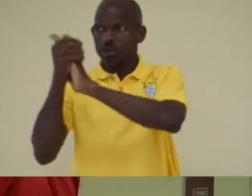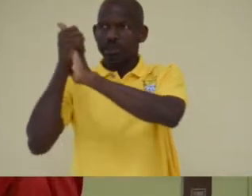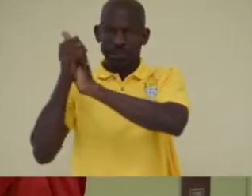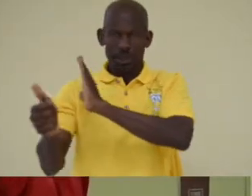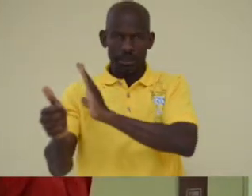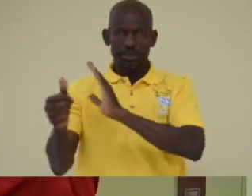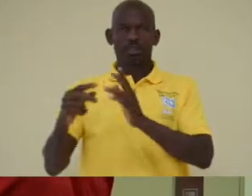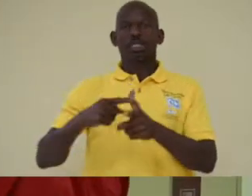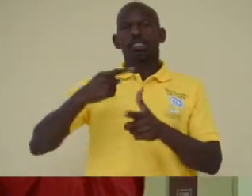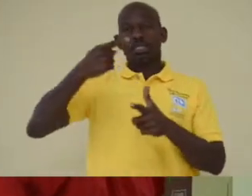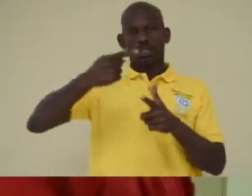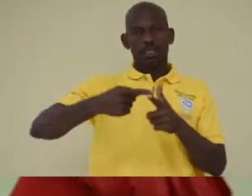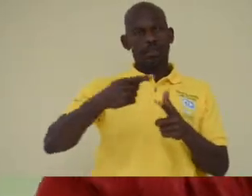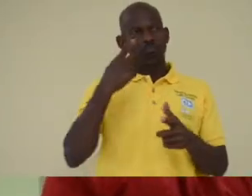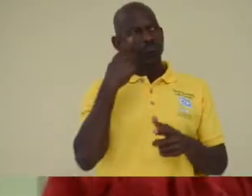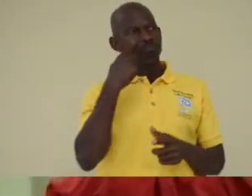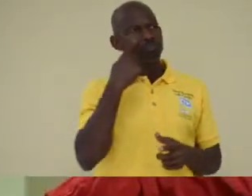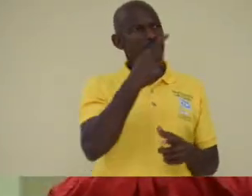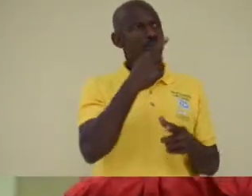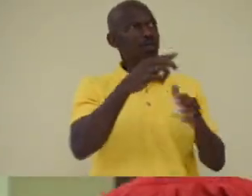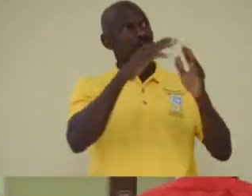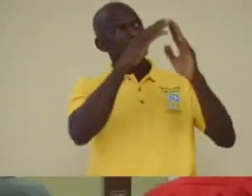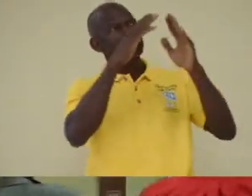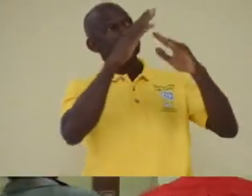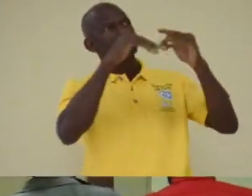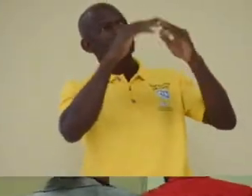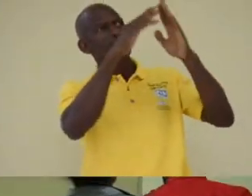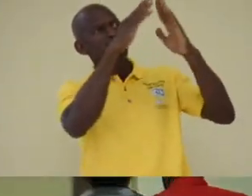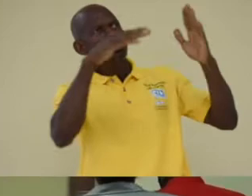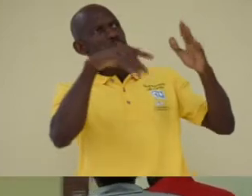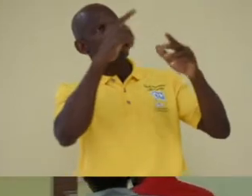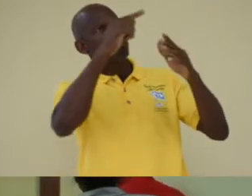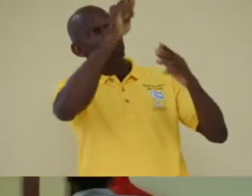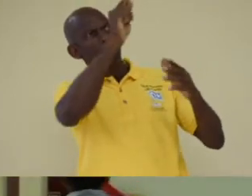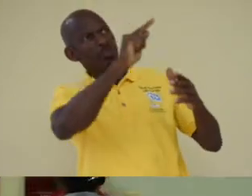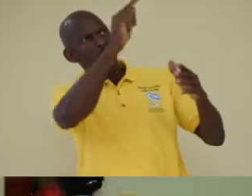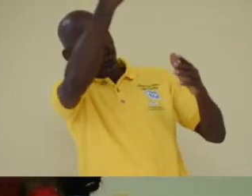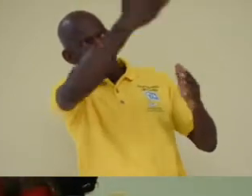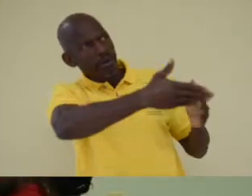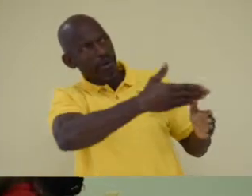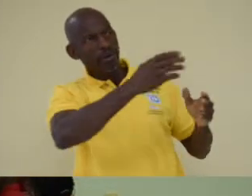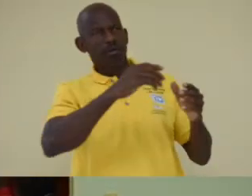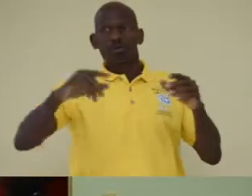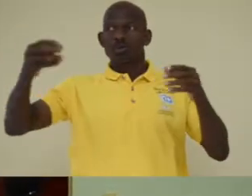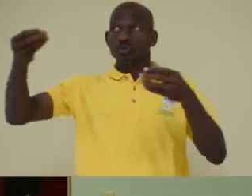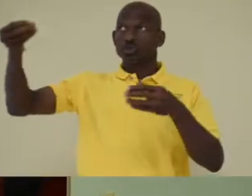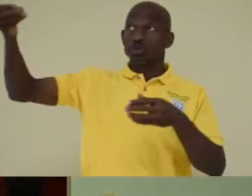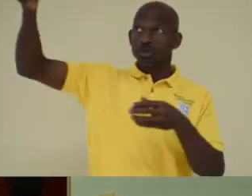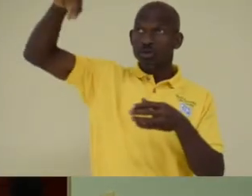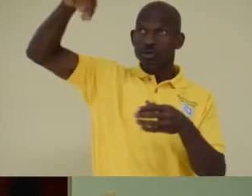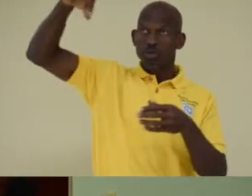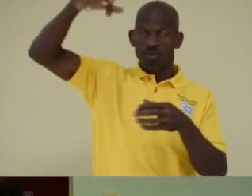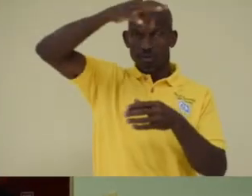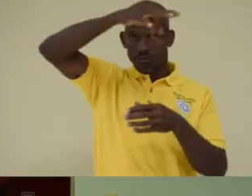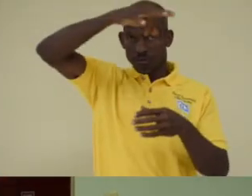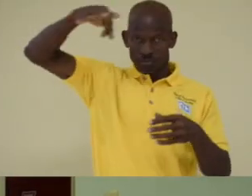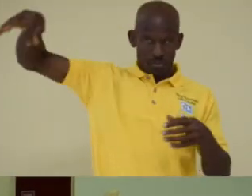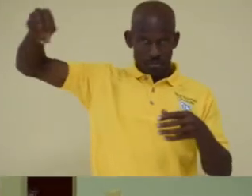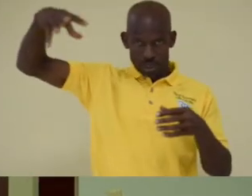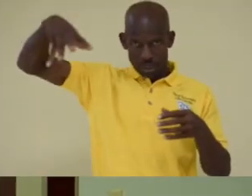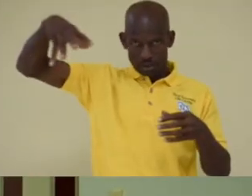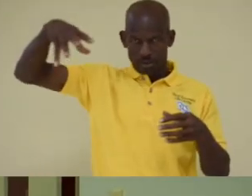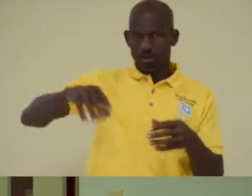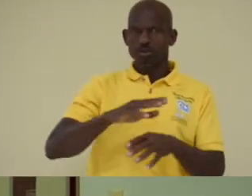Next, survey your building for damage or other hazards. Switch off the electrical supply and do not use any open flames.